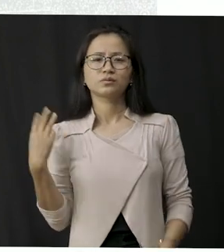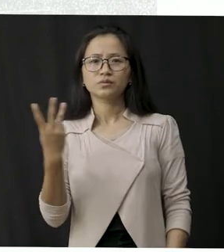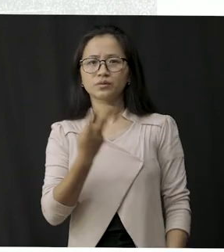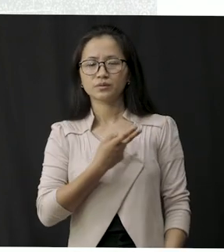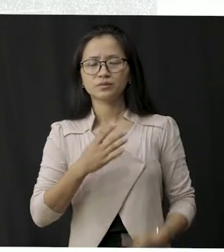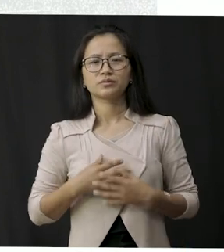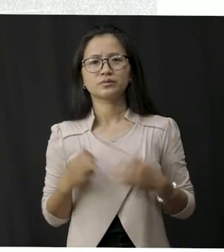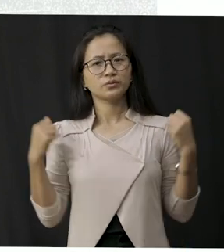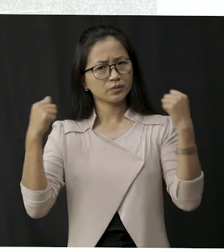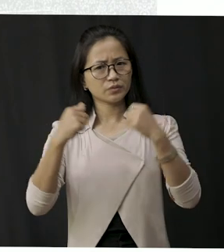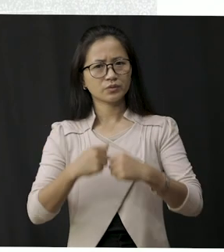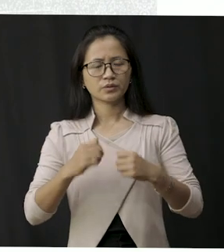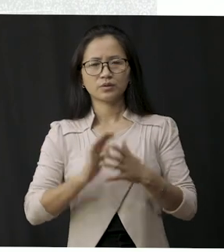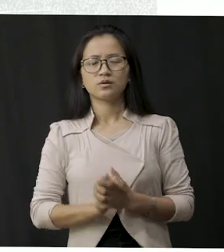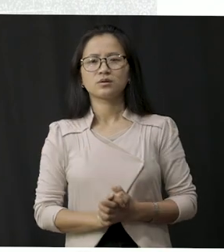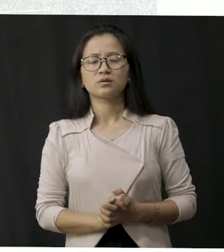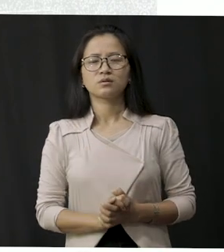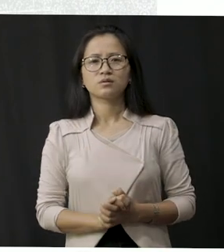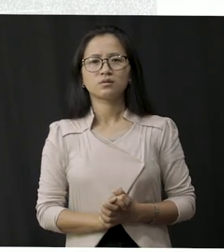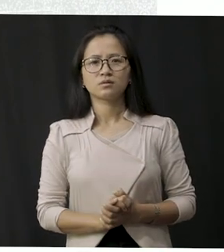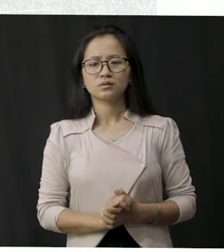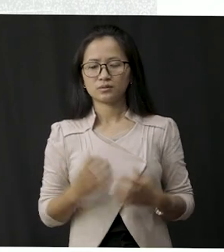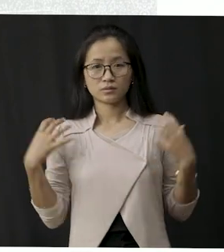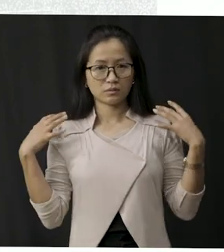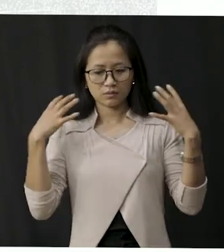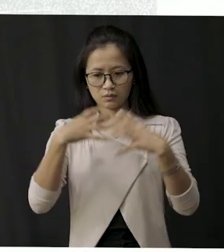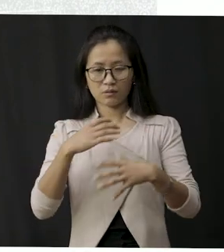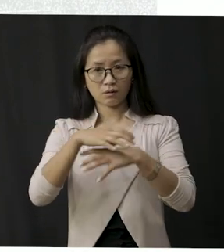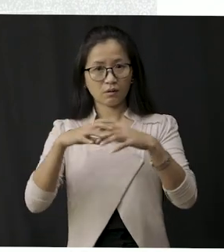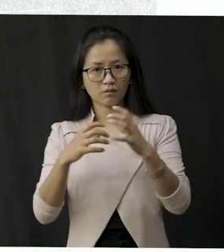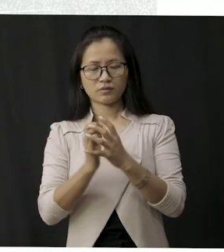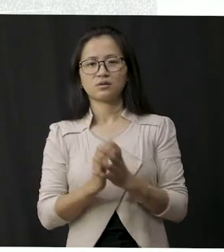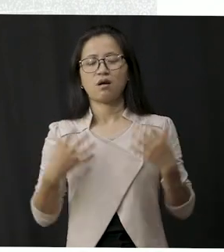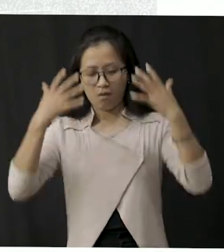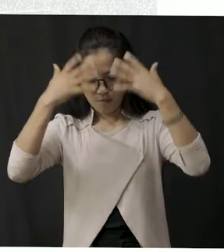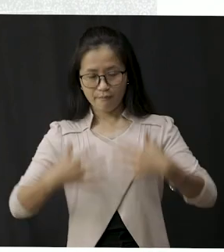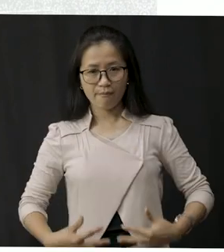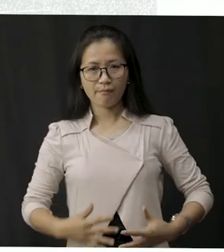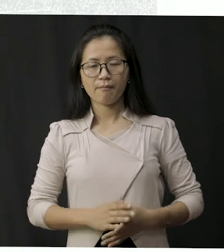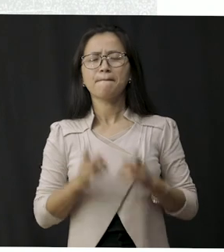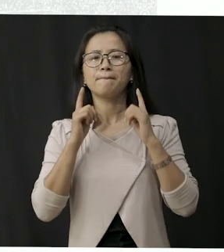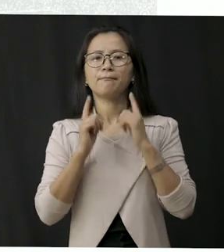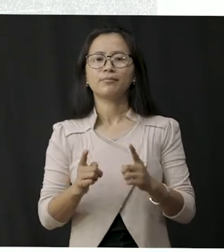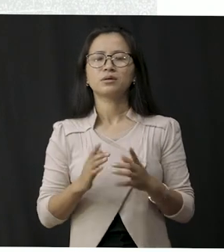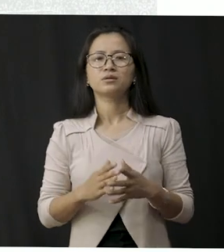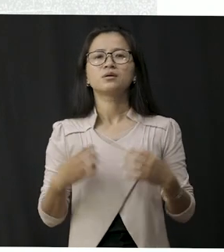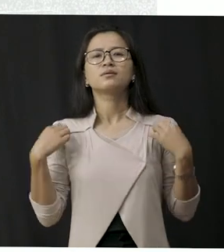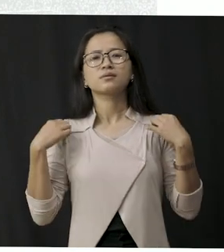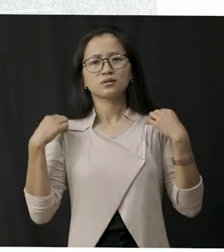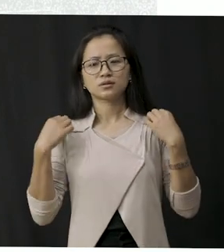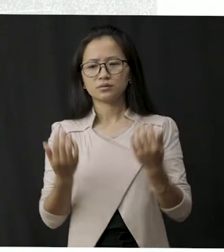because we are clothes it covers our body right? But students clothes